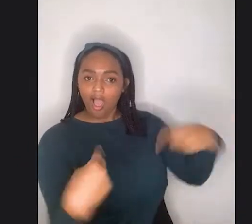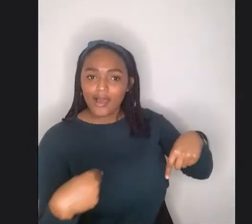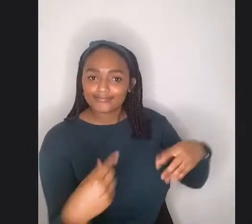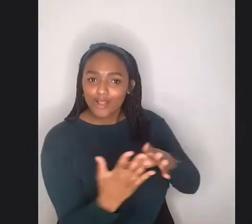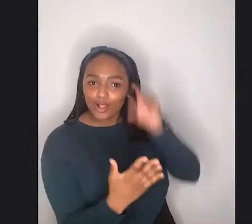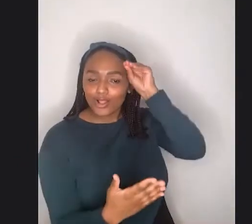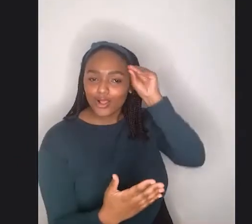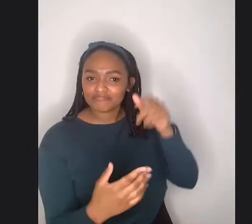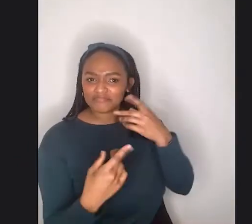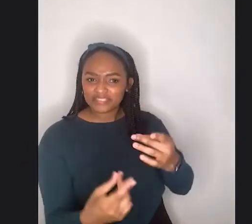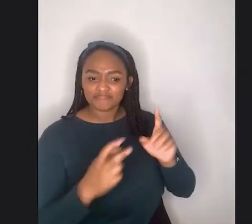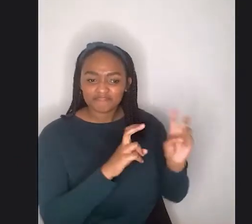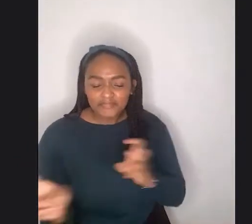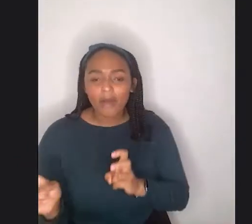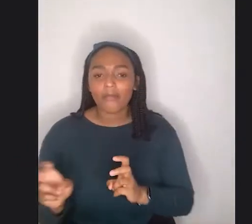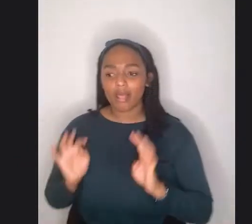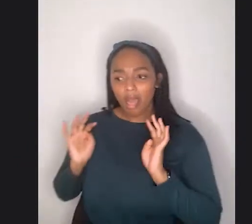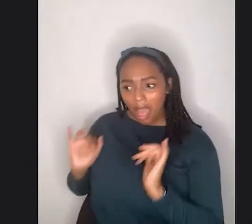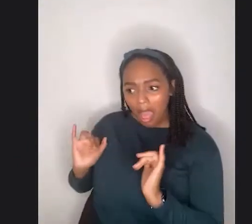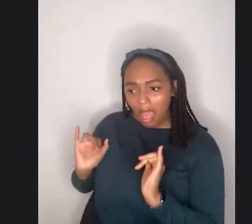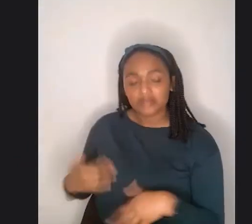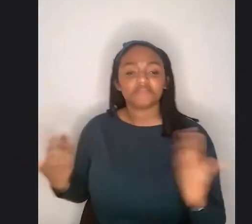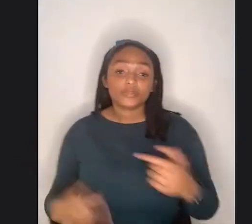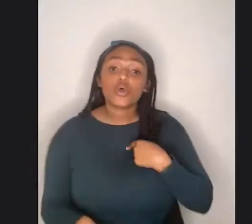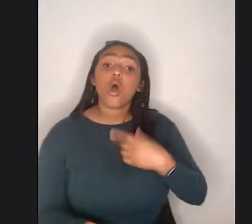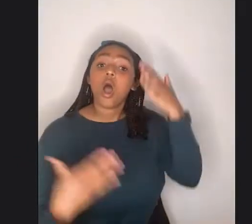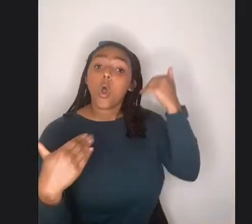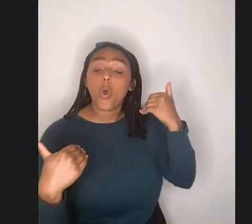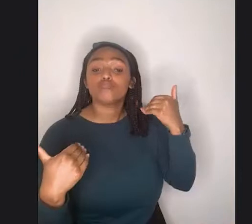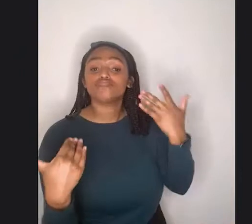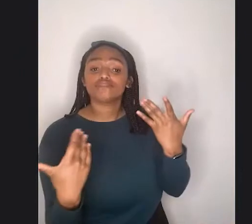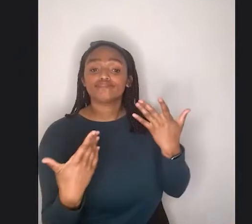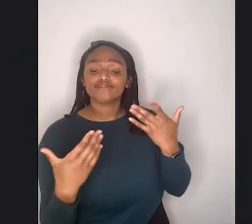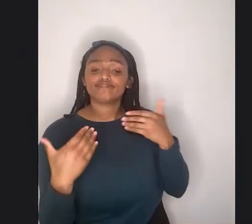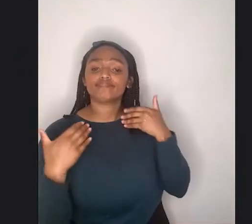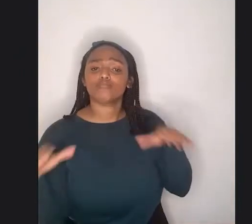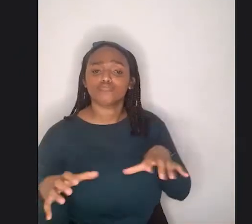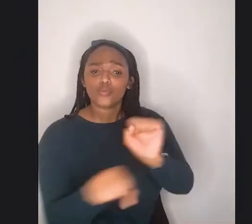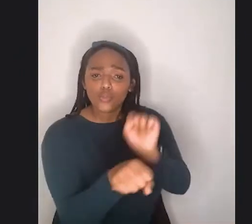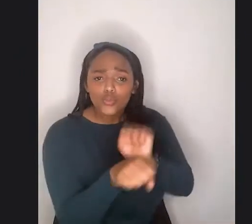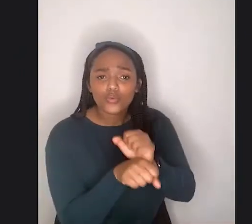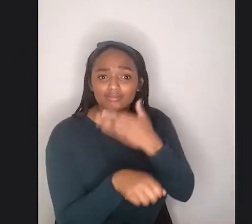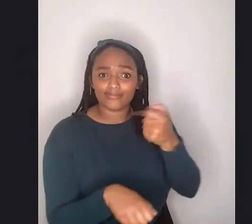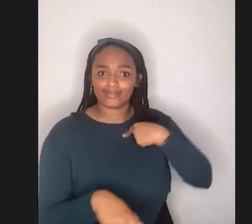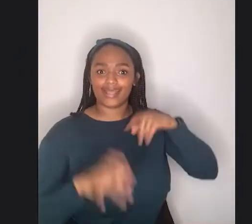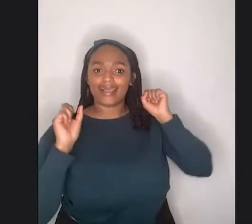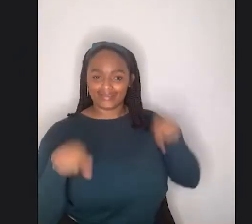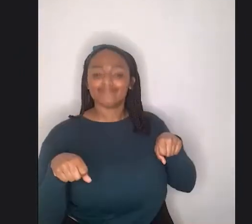And, uh, I just, I just hope that, you know, I'm doing the work with educating and informing as best as I can.